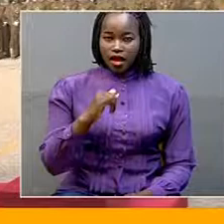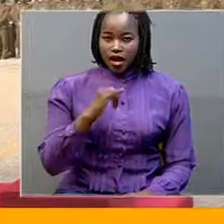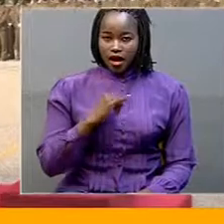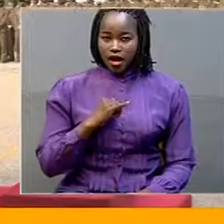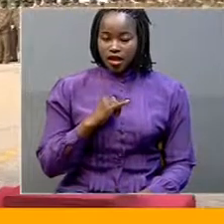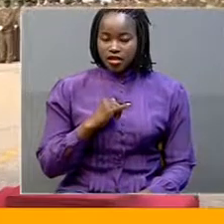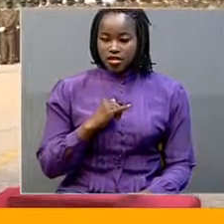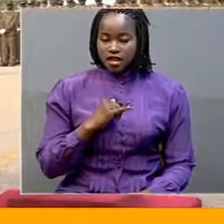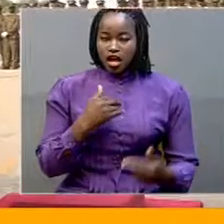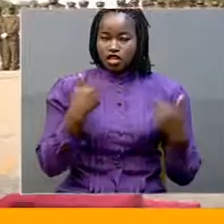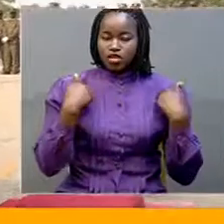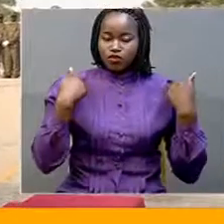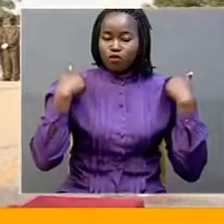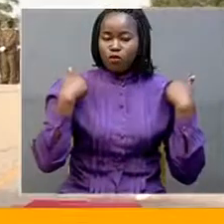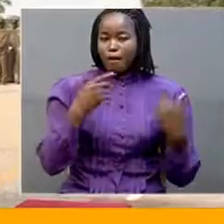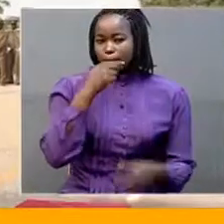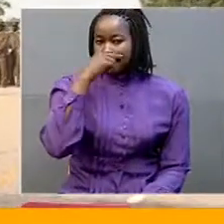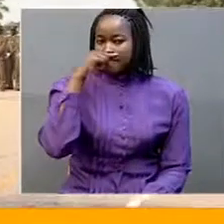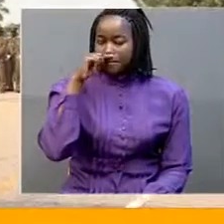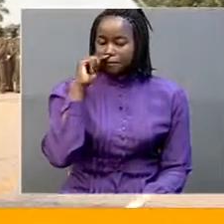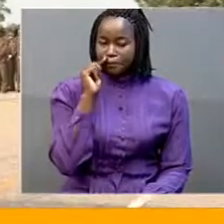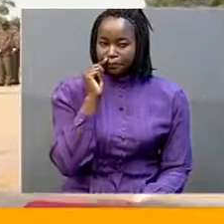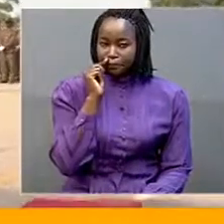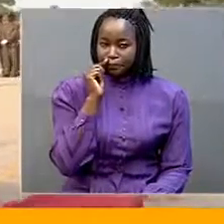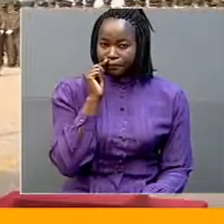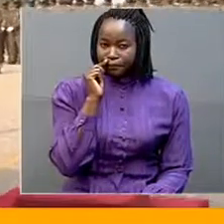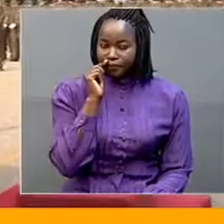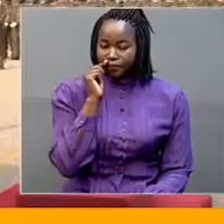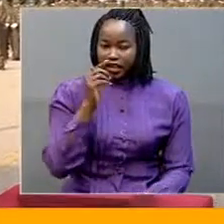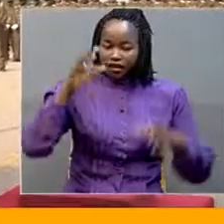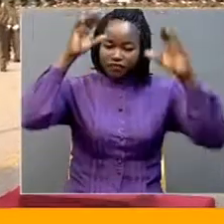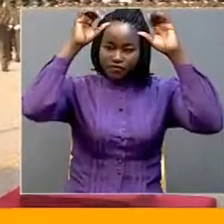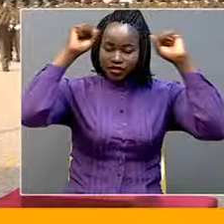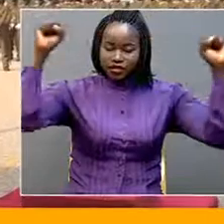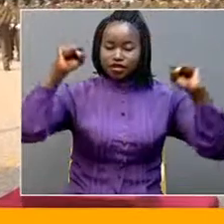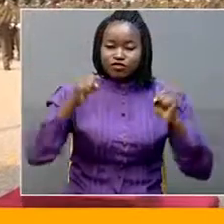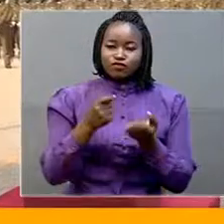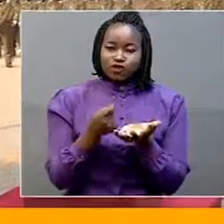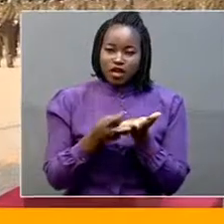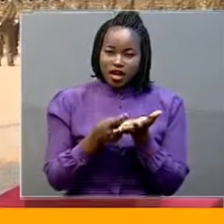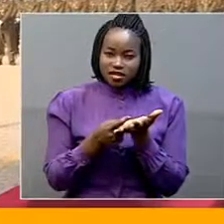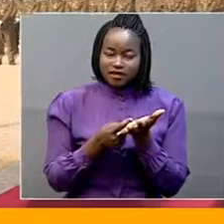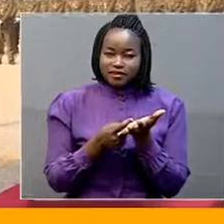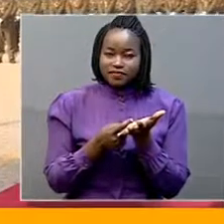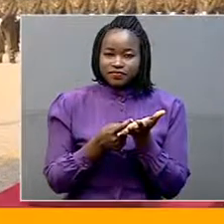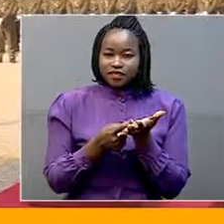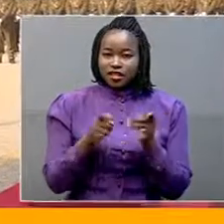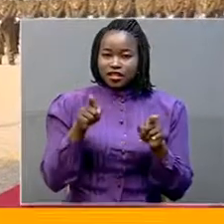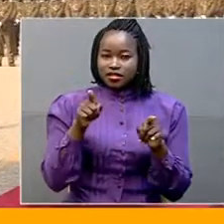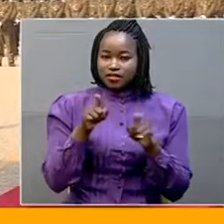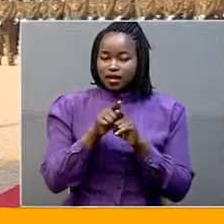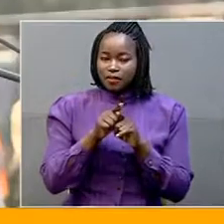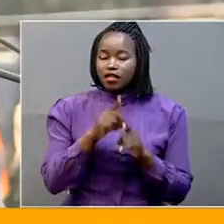General Ewa Erika Guta Museveni, President of the Republic of Uganda and Commandery Chief of the Armed